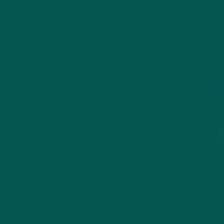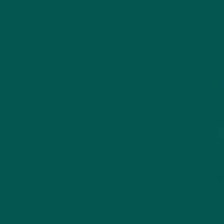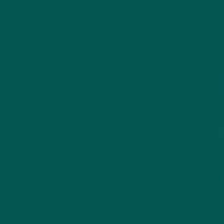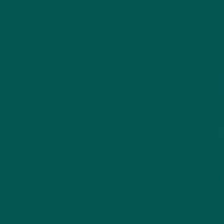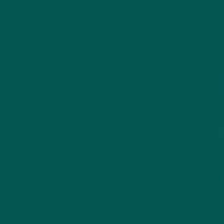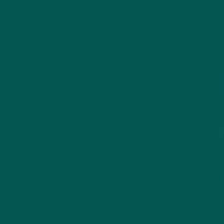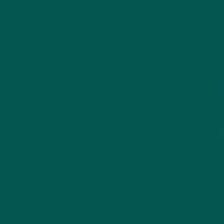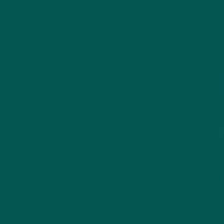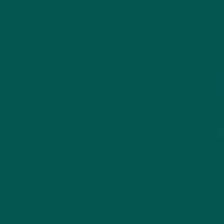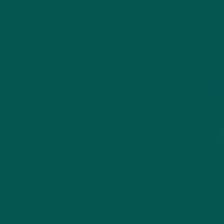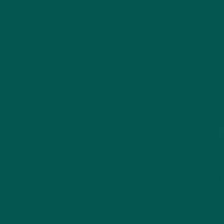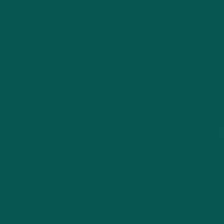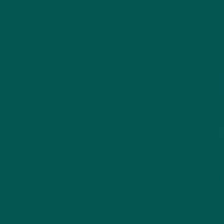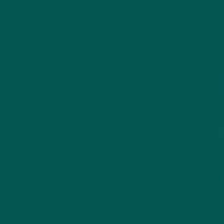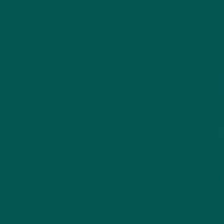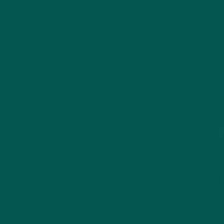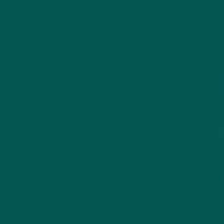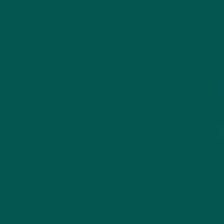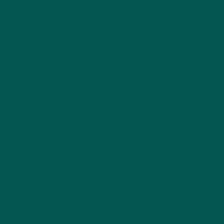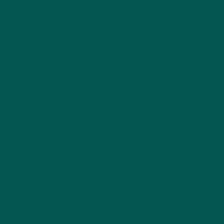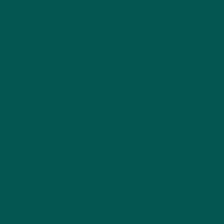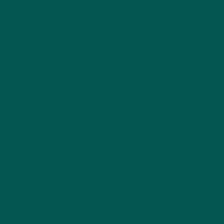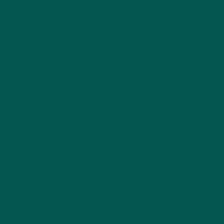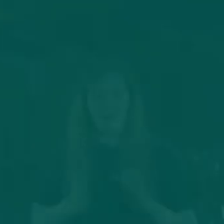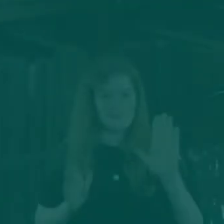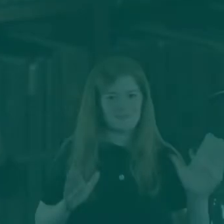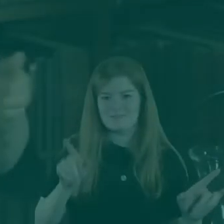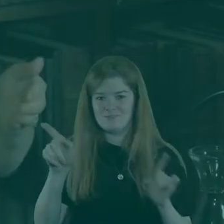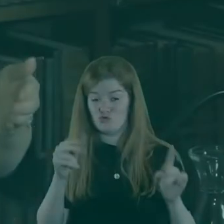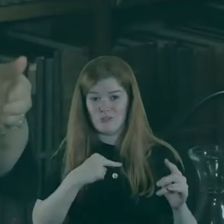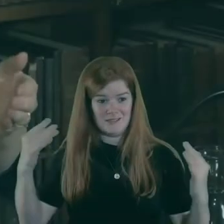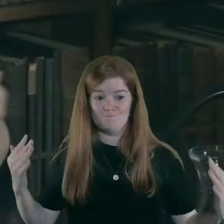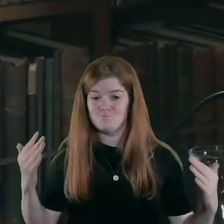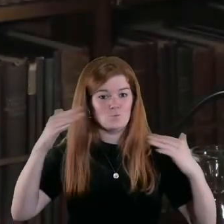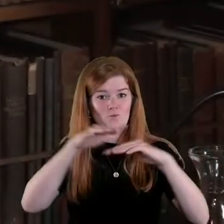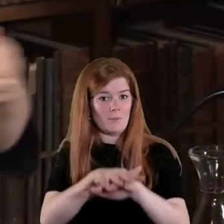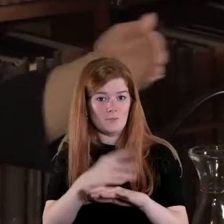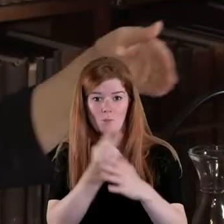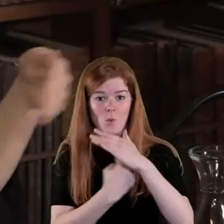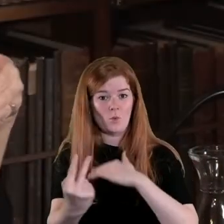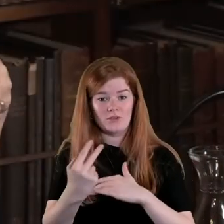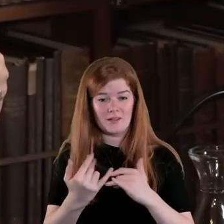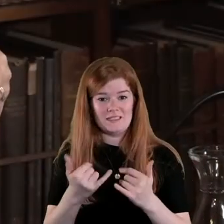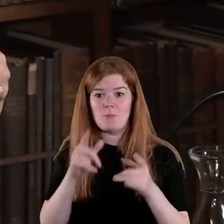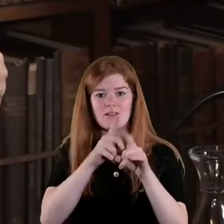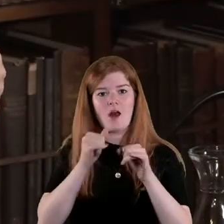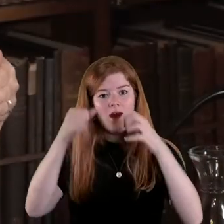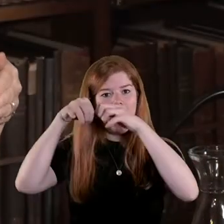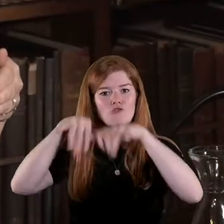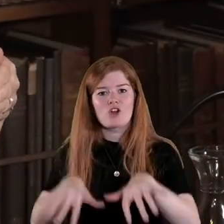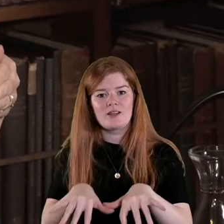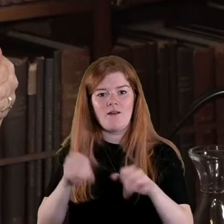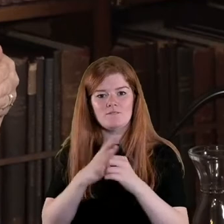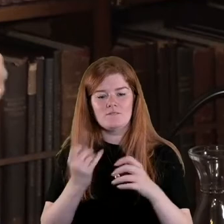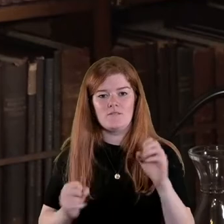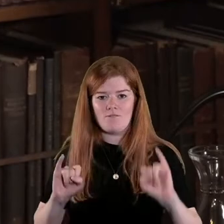well is that you can't blame any one side it seems to cut across the hierarchies so to speak of